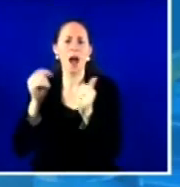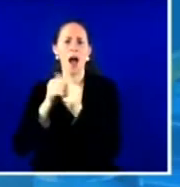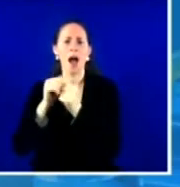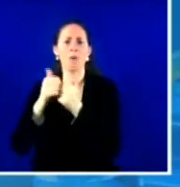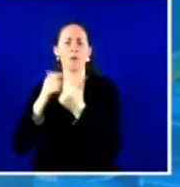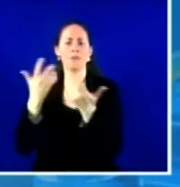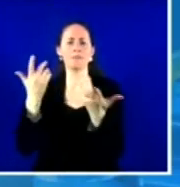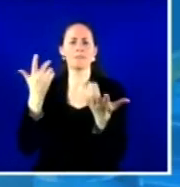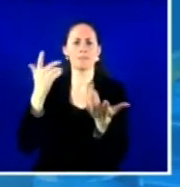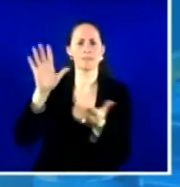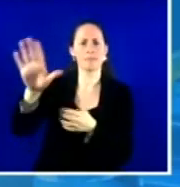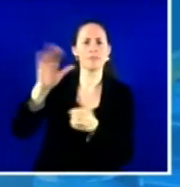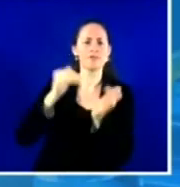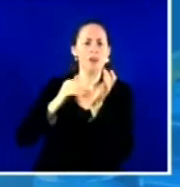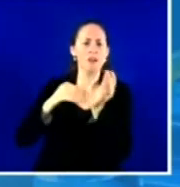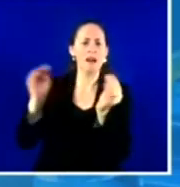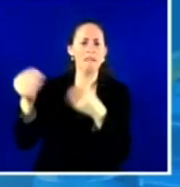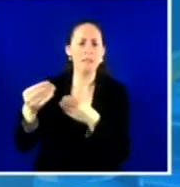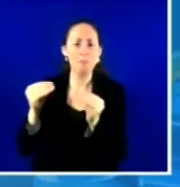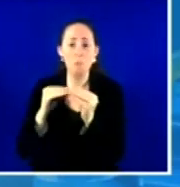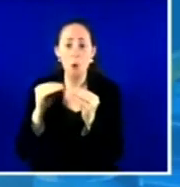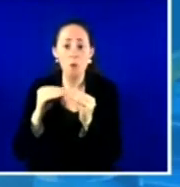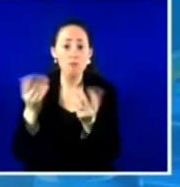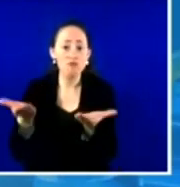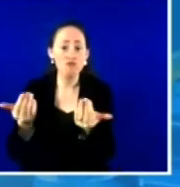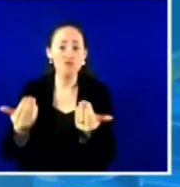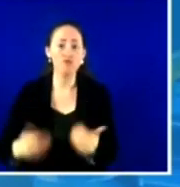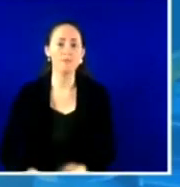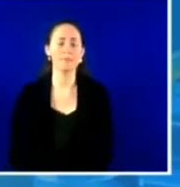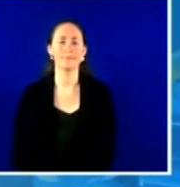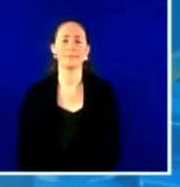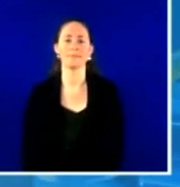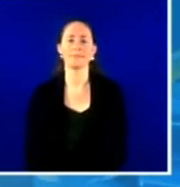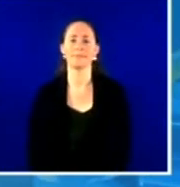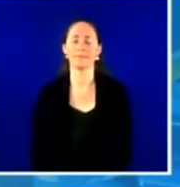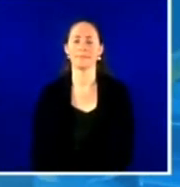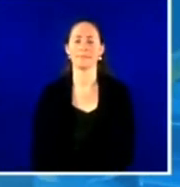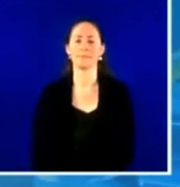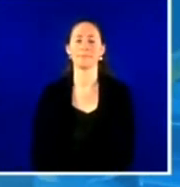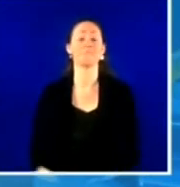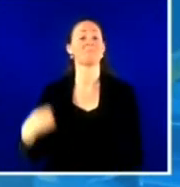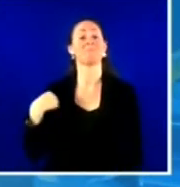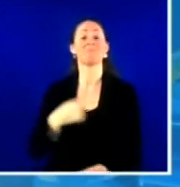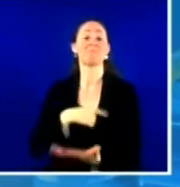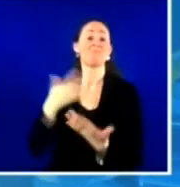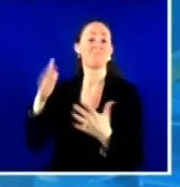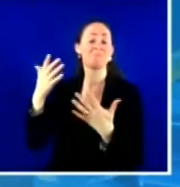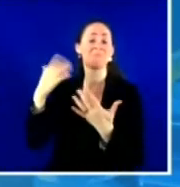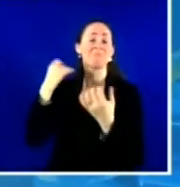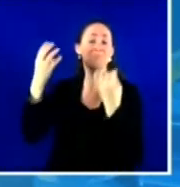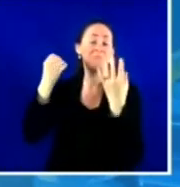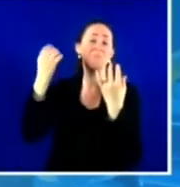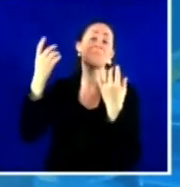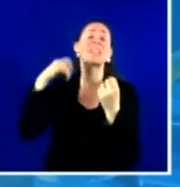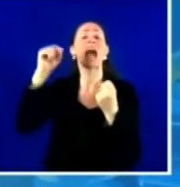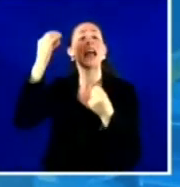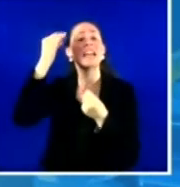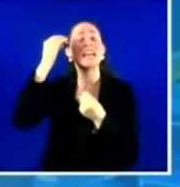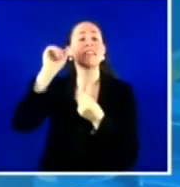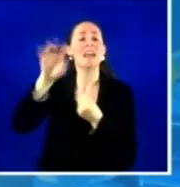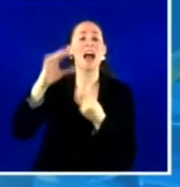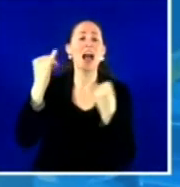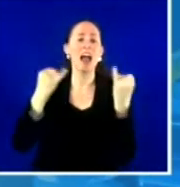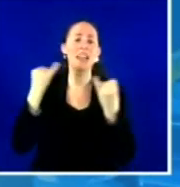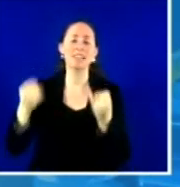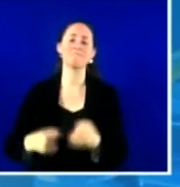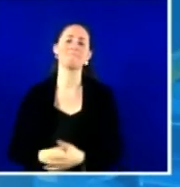Dr. Well, based on our experience, I'd offer the following ideas. First, engage primary care providers